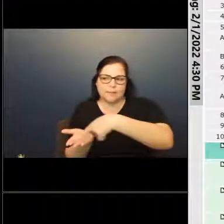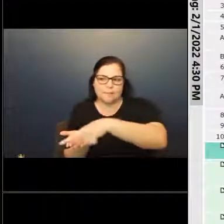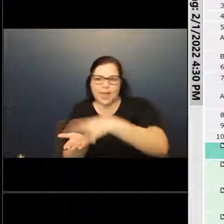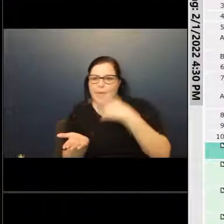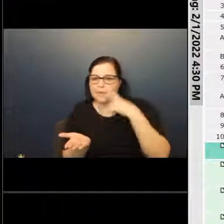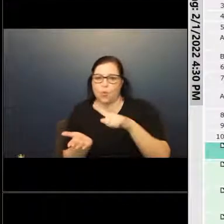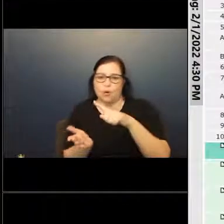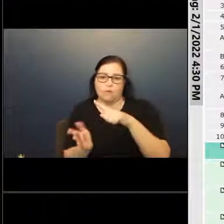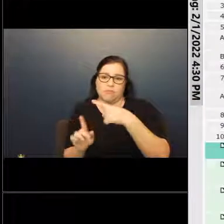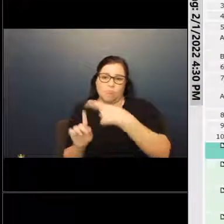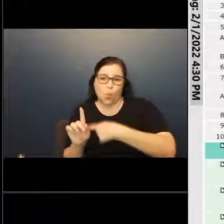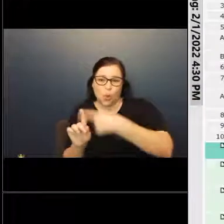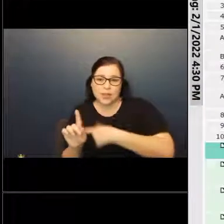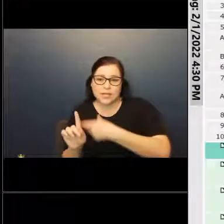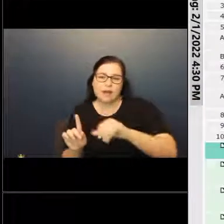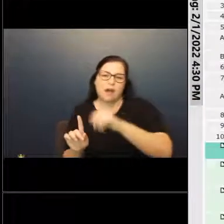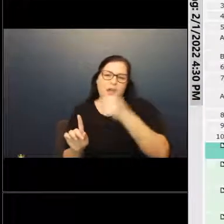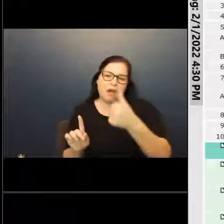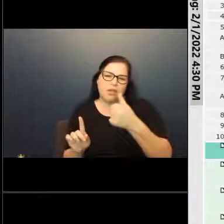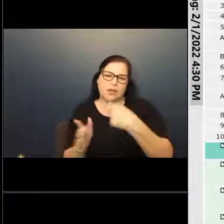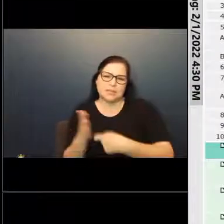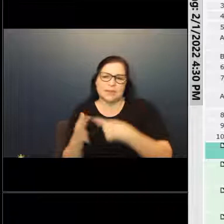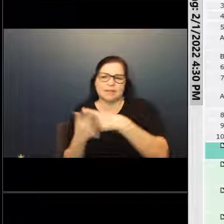current mortgage and other expenses with four kids.